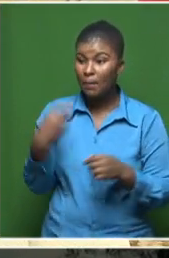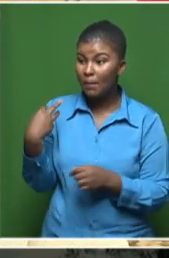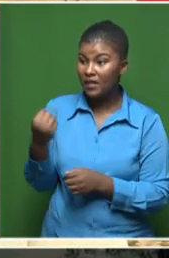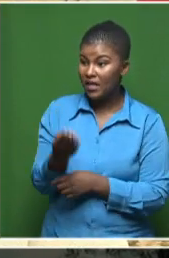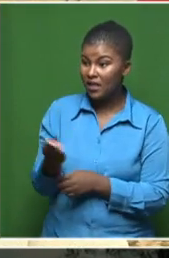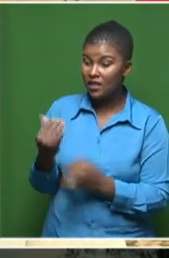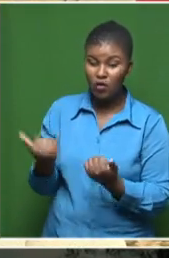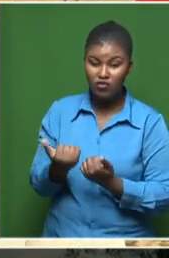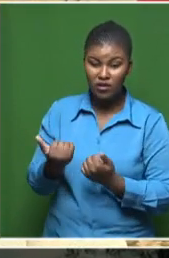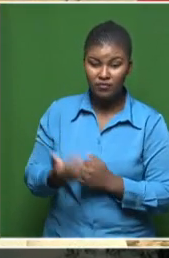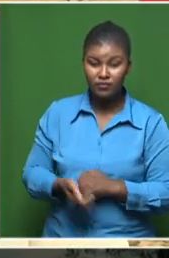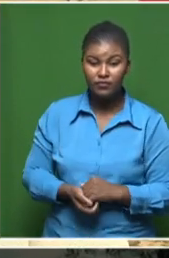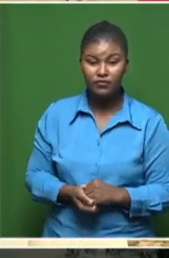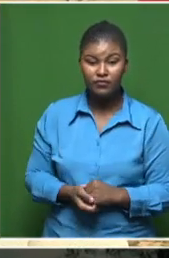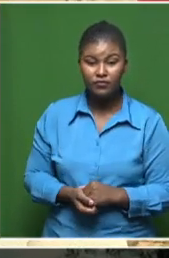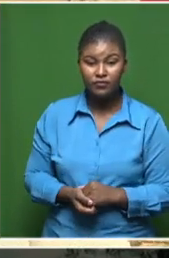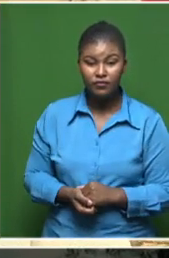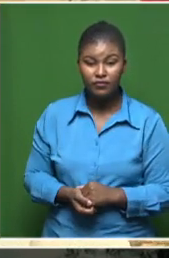minister there? Has she arrived?